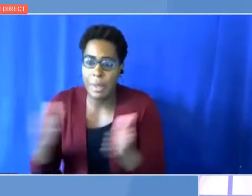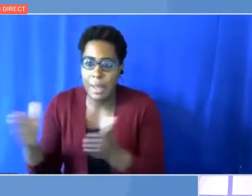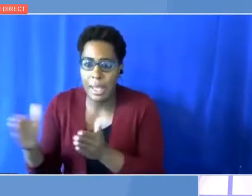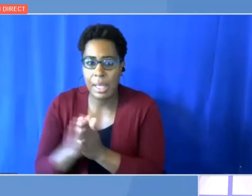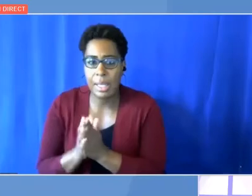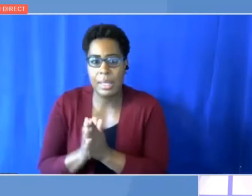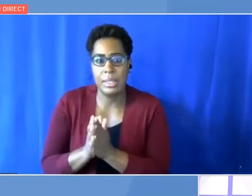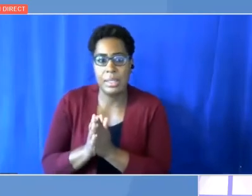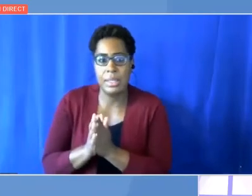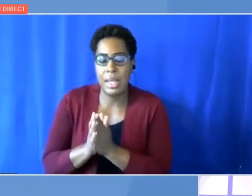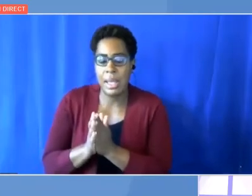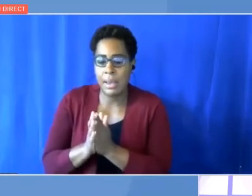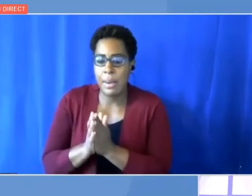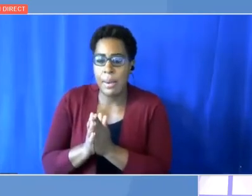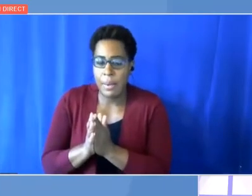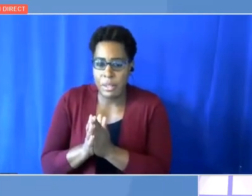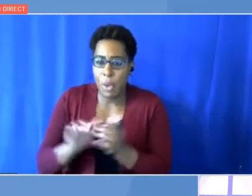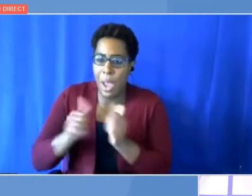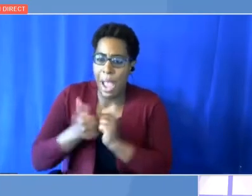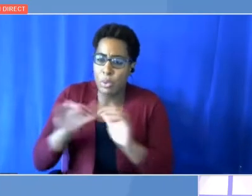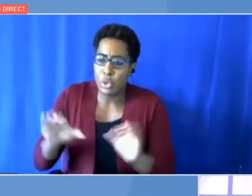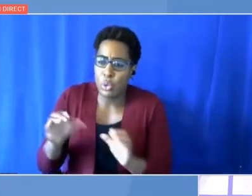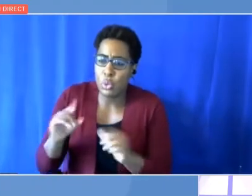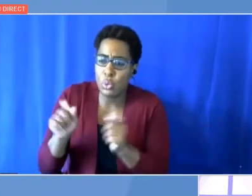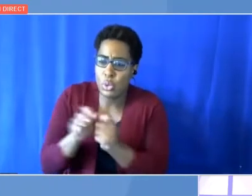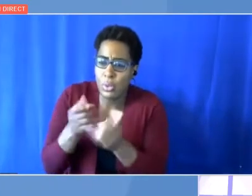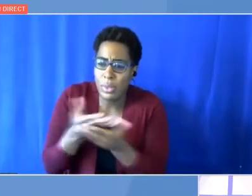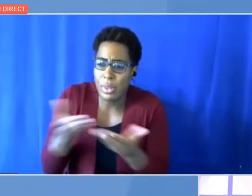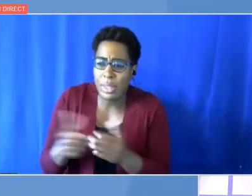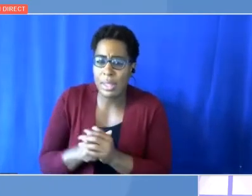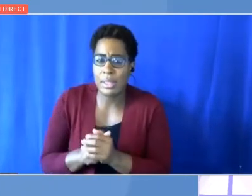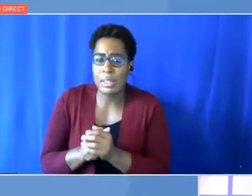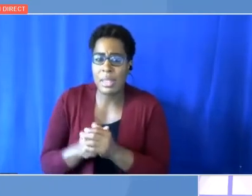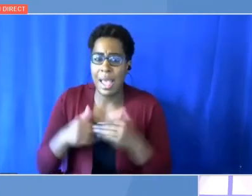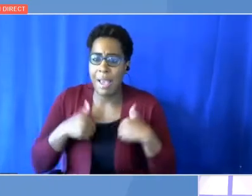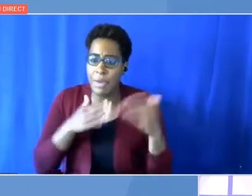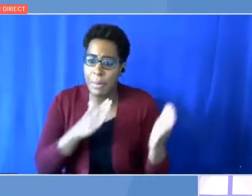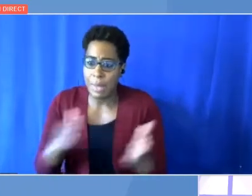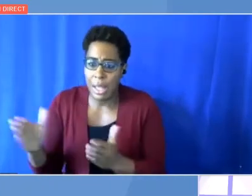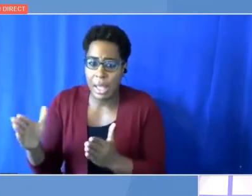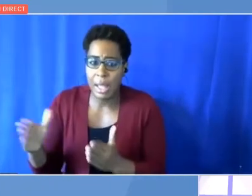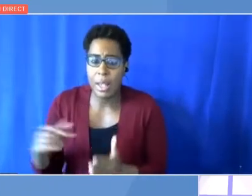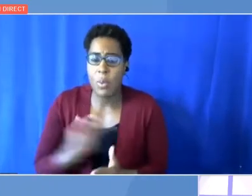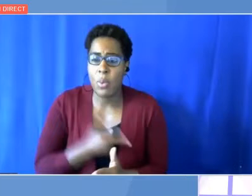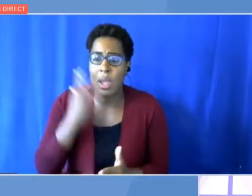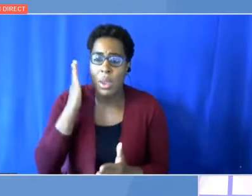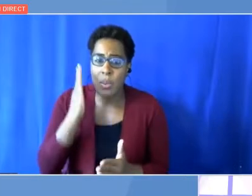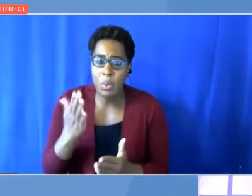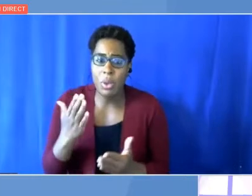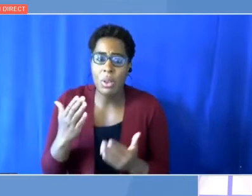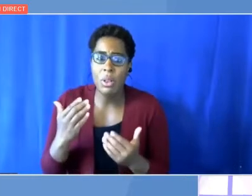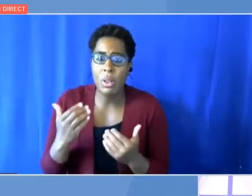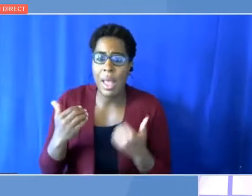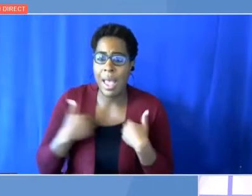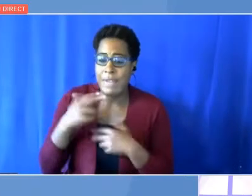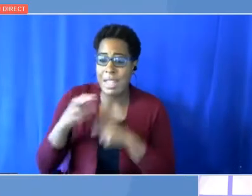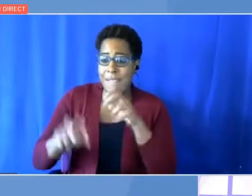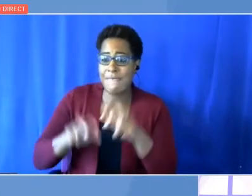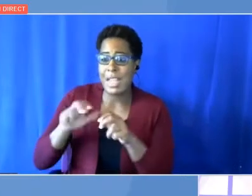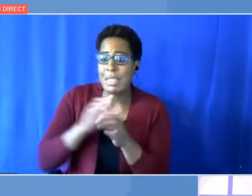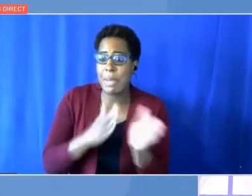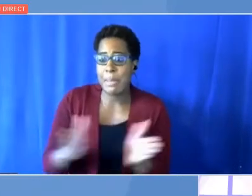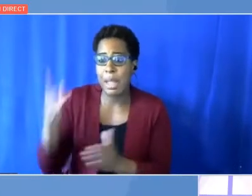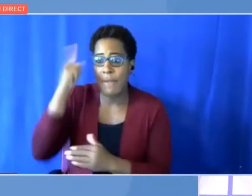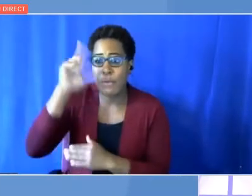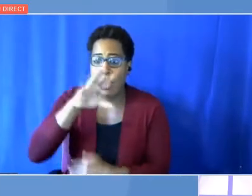Having plans. We will try to present, in the occasion of the COP, five investment plans for Africa. Who